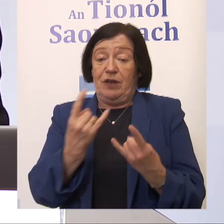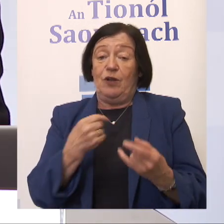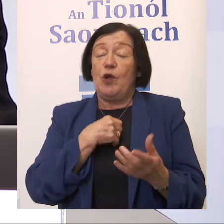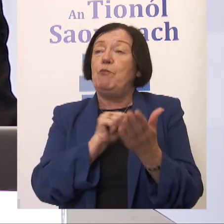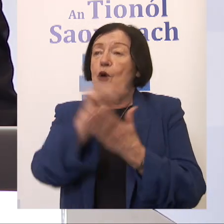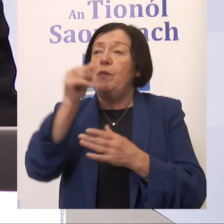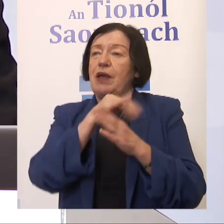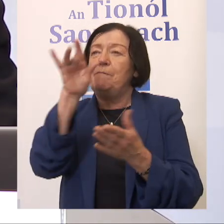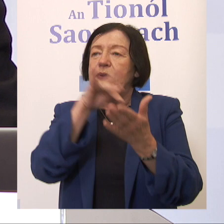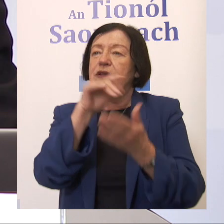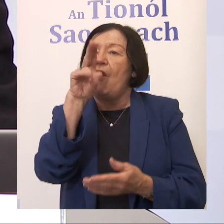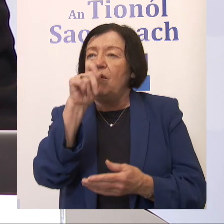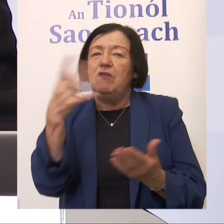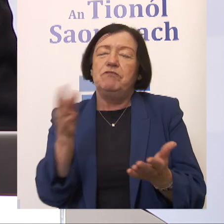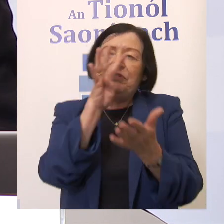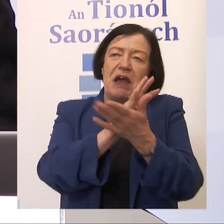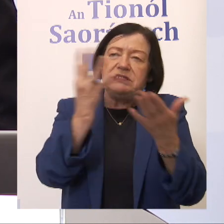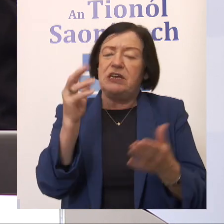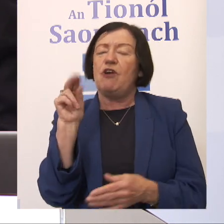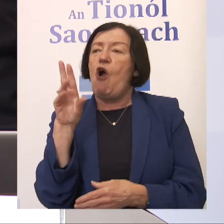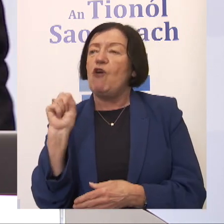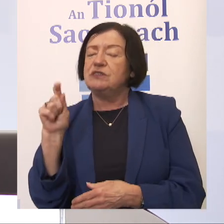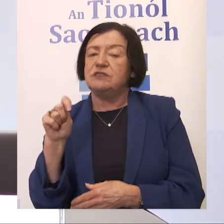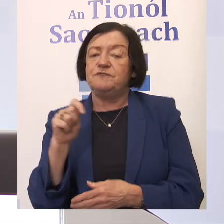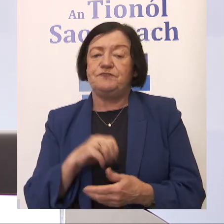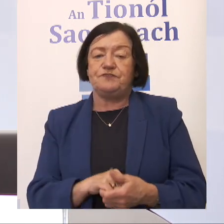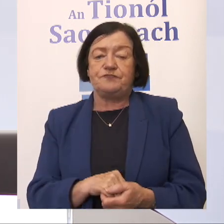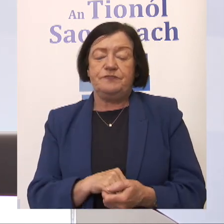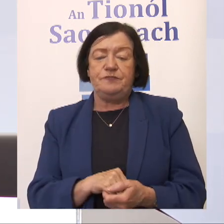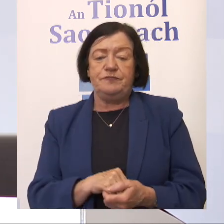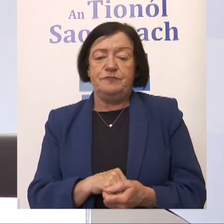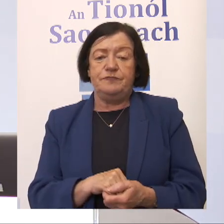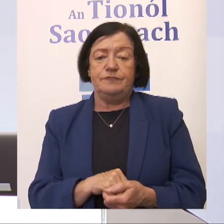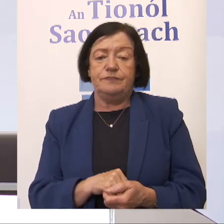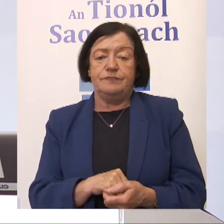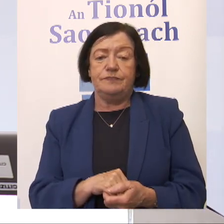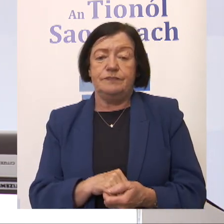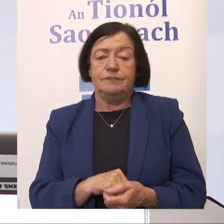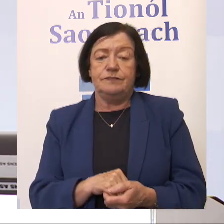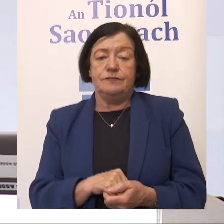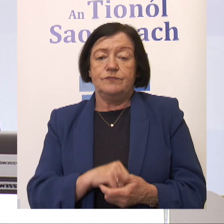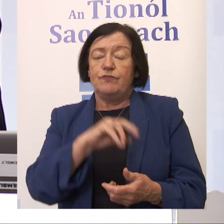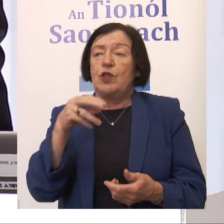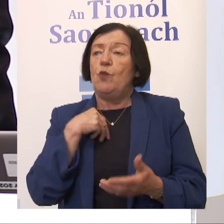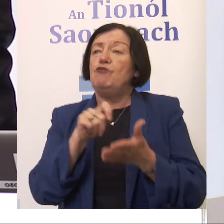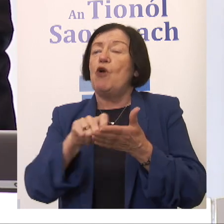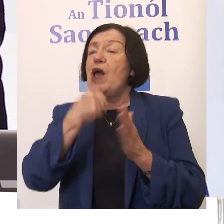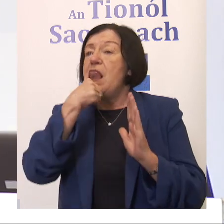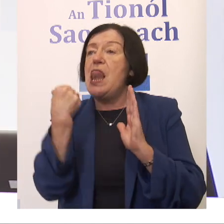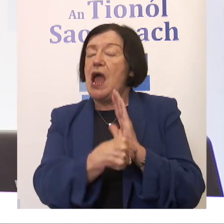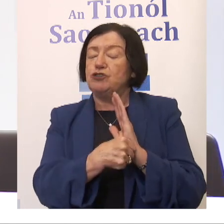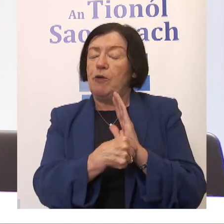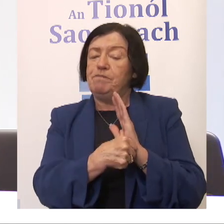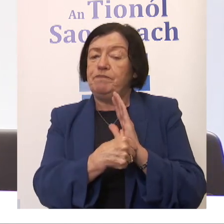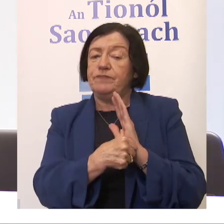publish that mid-August on the 19th of August. We've also, we wrote a letter to